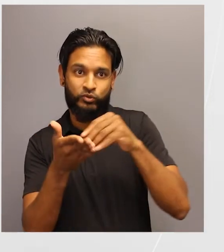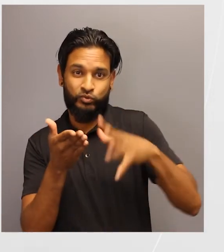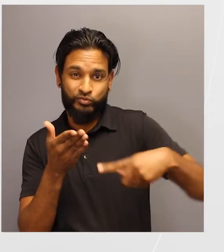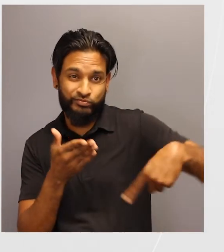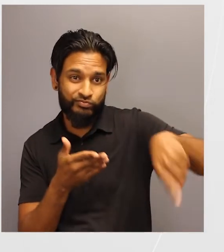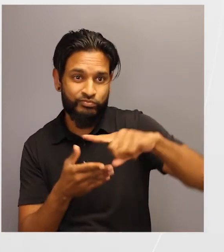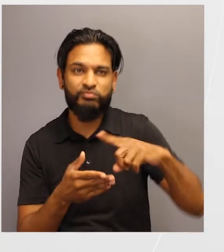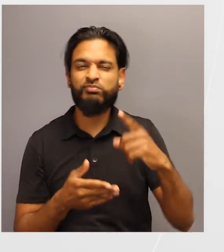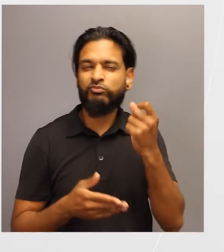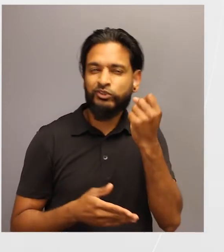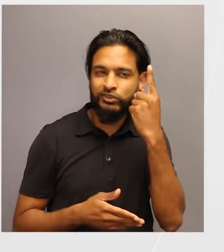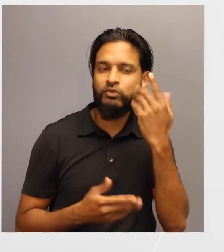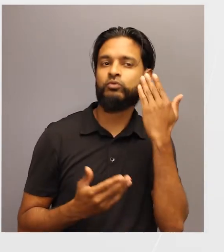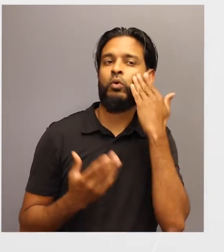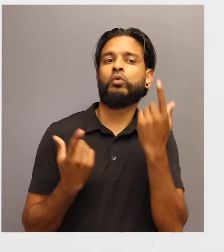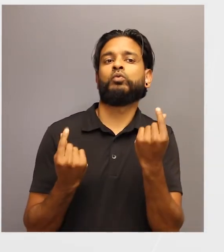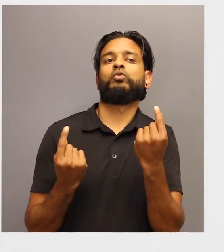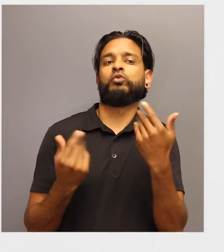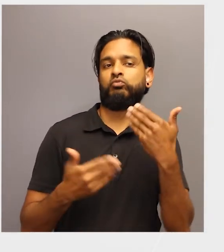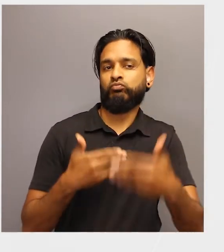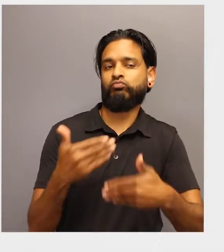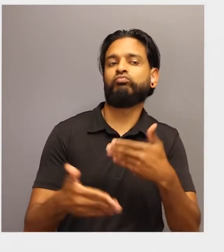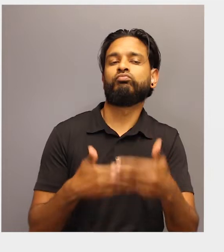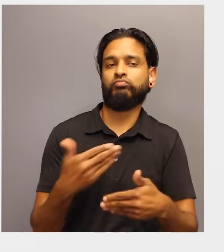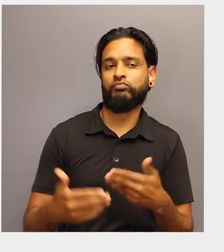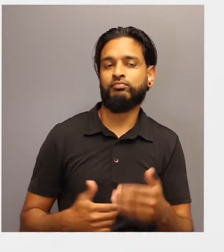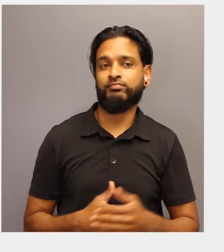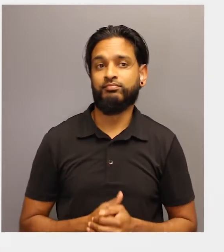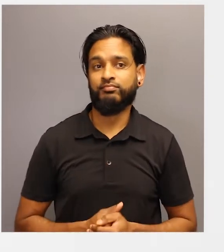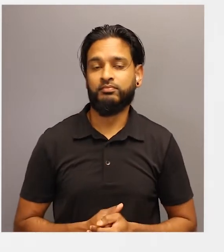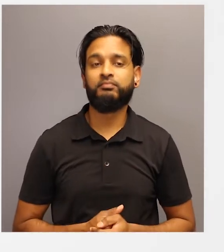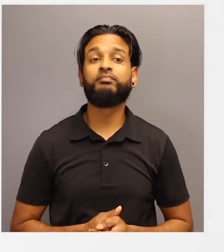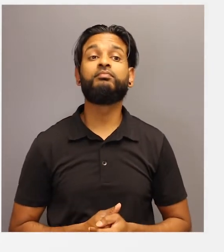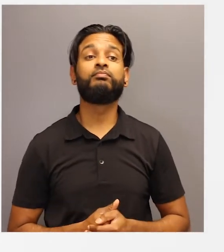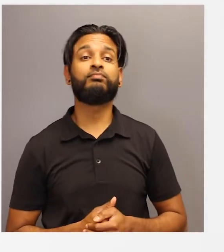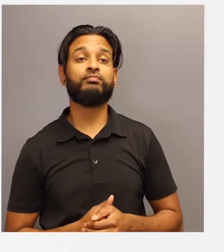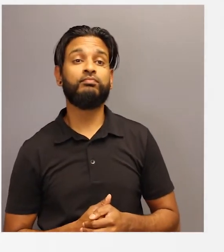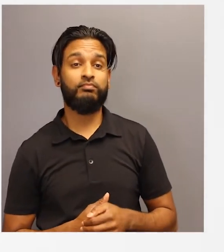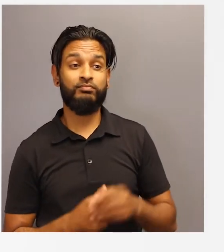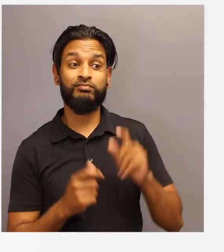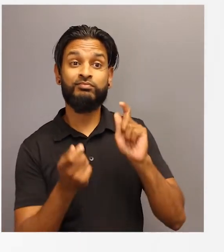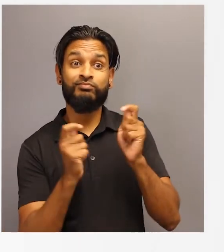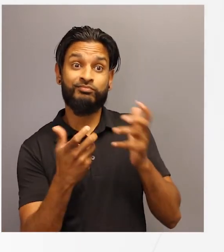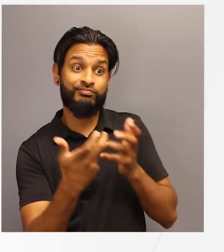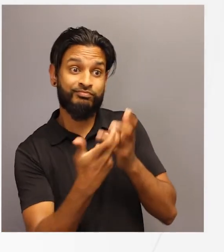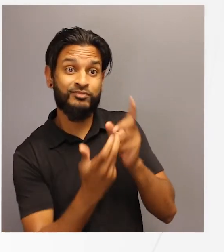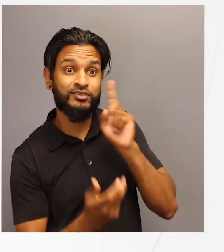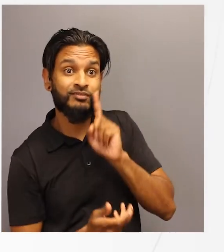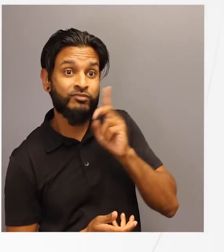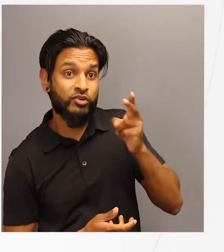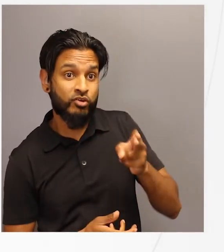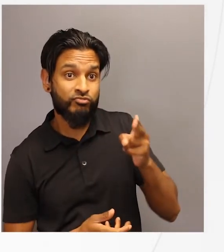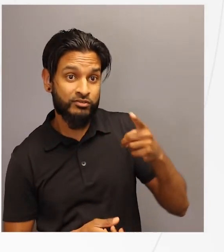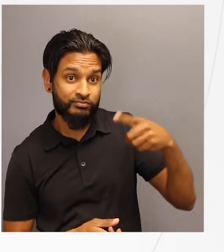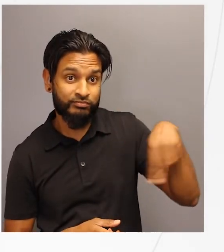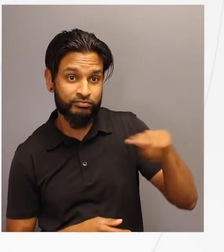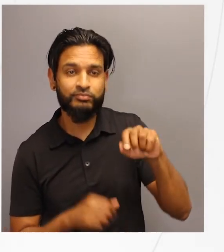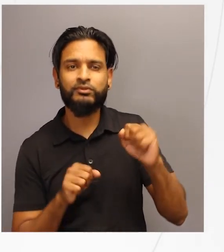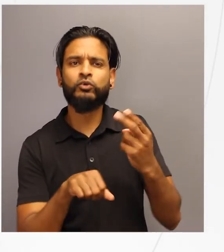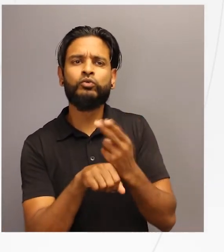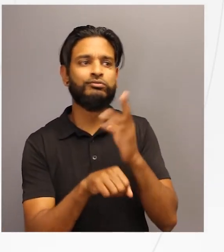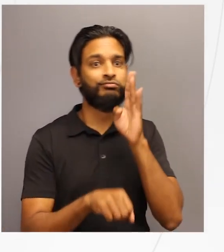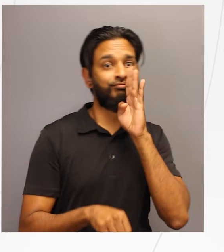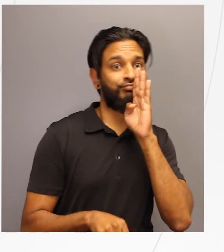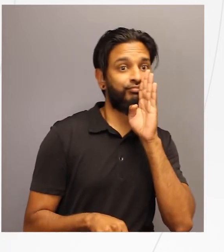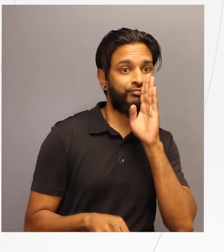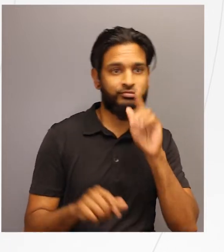all students will be able to understand the lesson's introduction. To adapt this activity for students with hearing impairments, we can use a talk-to-text app